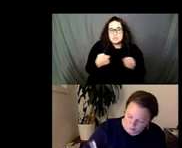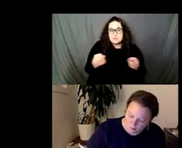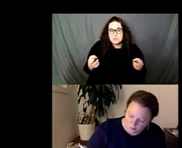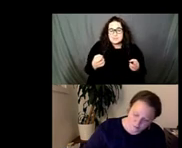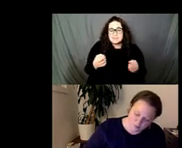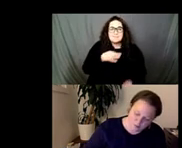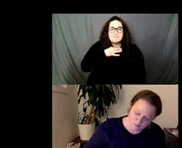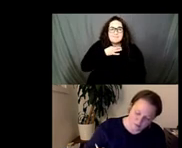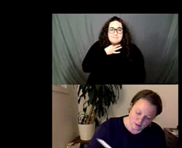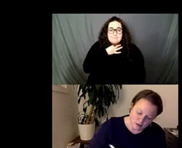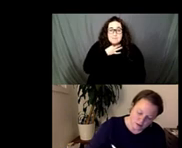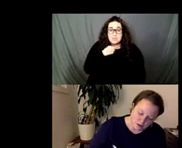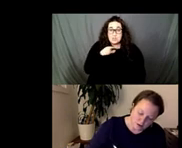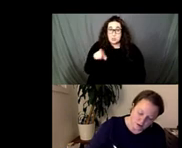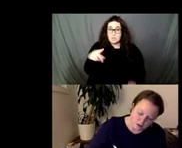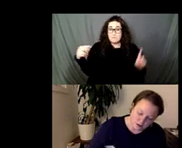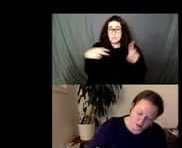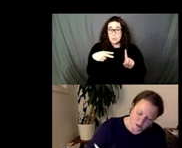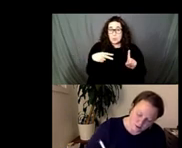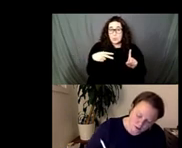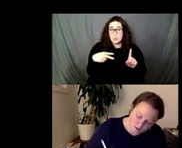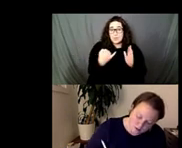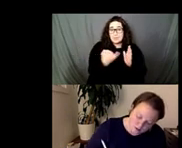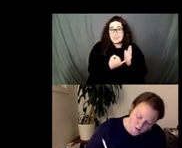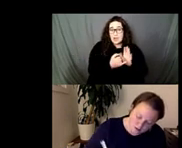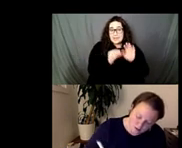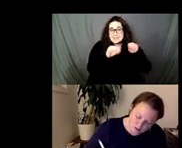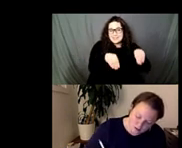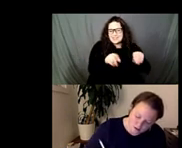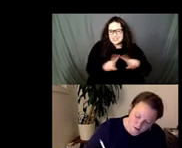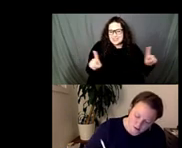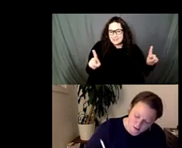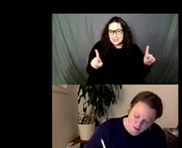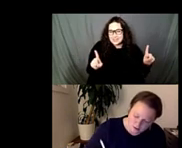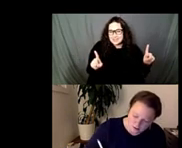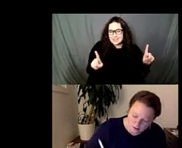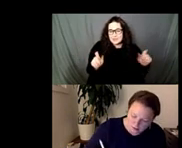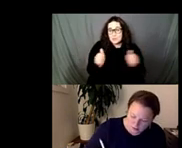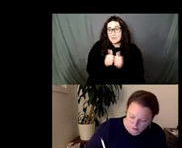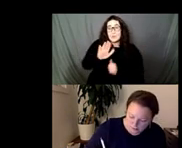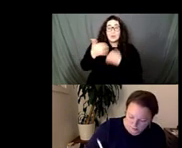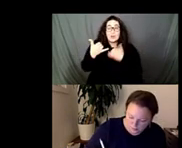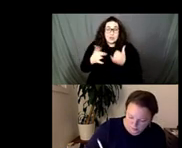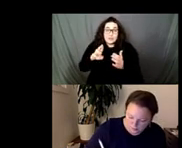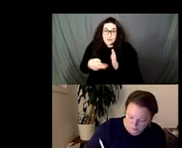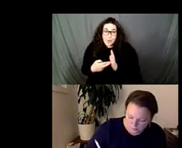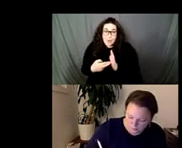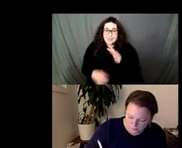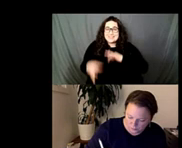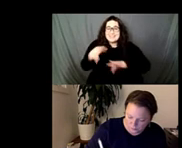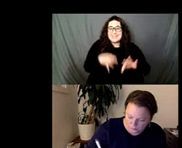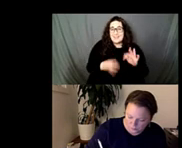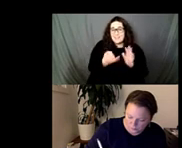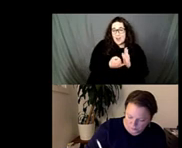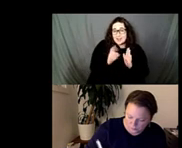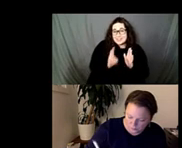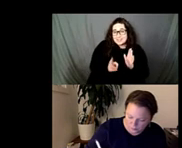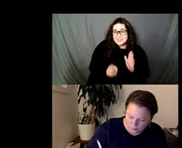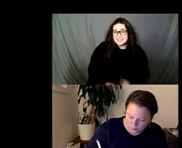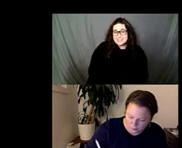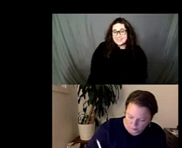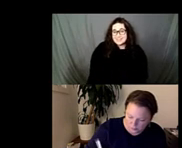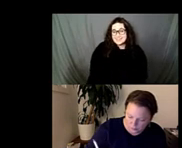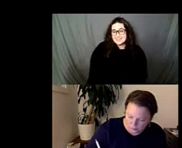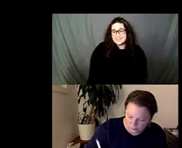make you think of this piece maybe um differently than your art historical background and your rooting in art history since you have a public role